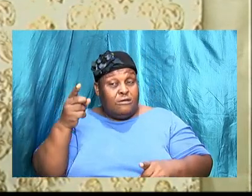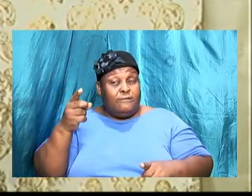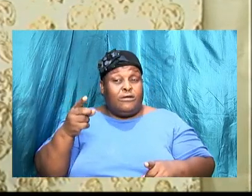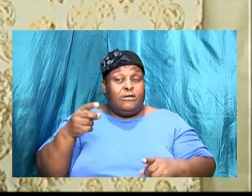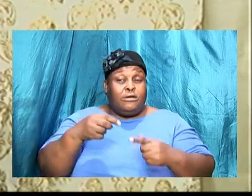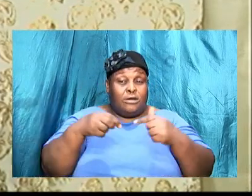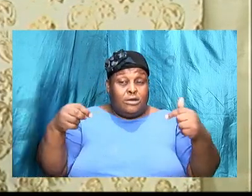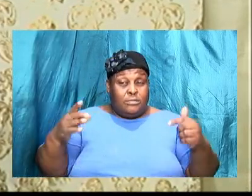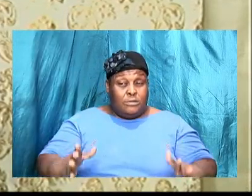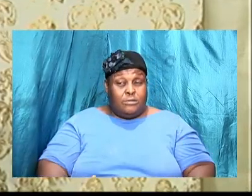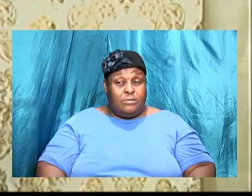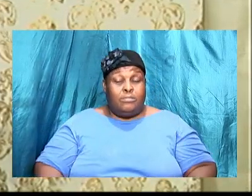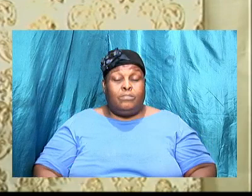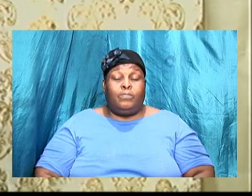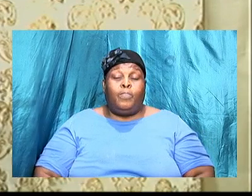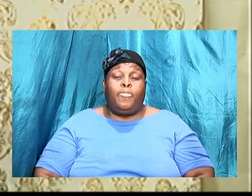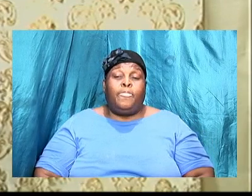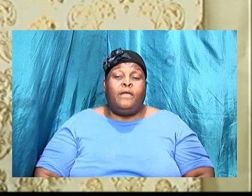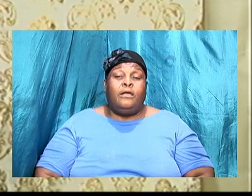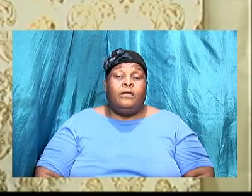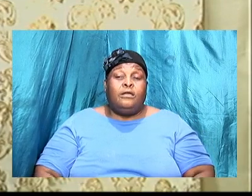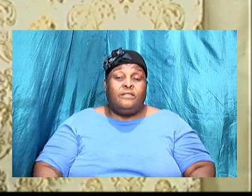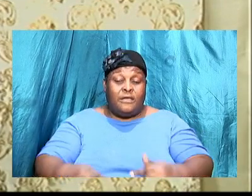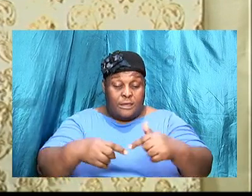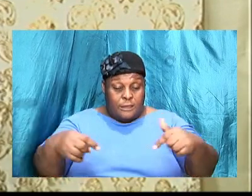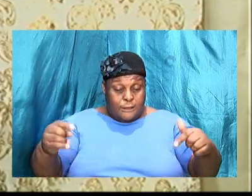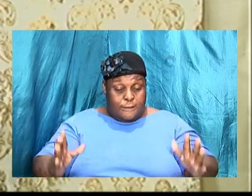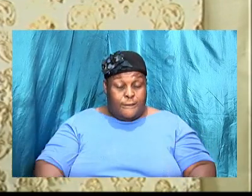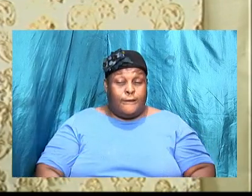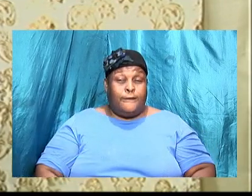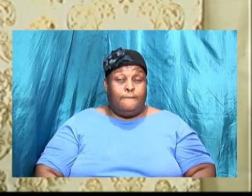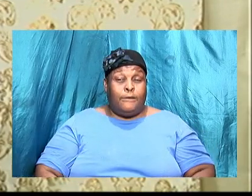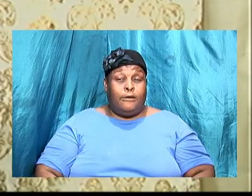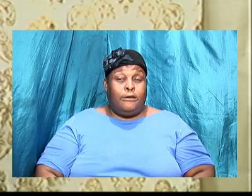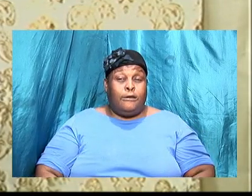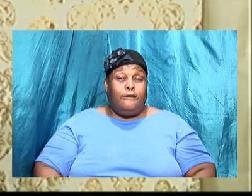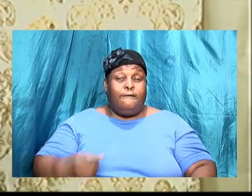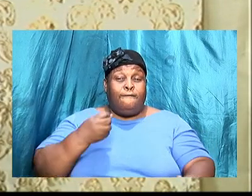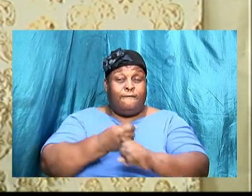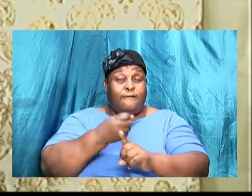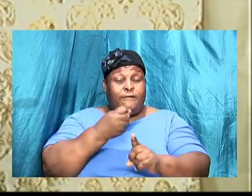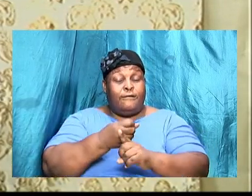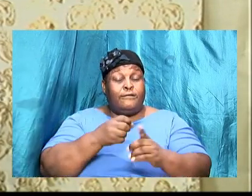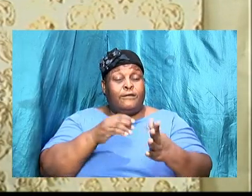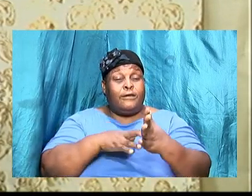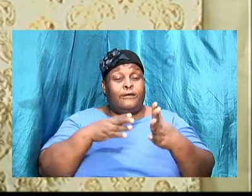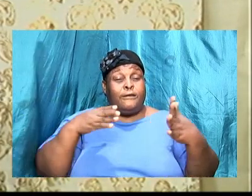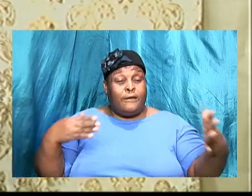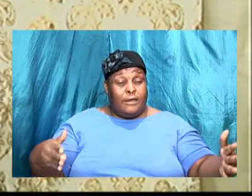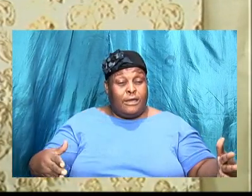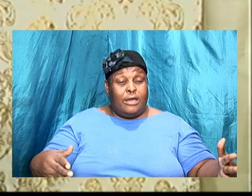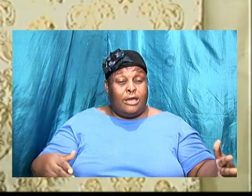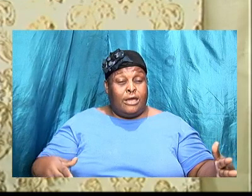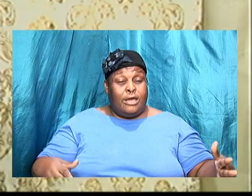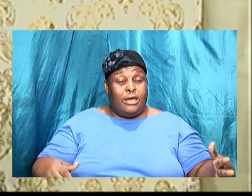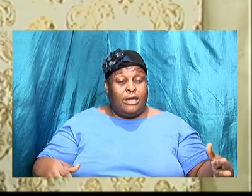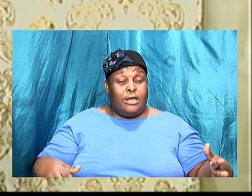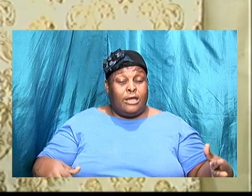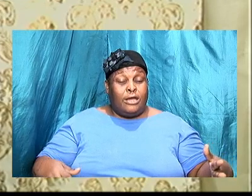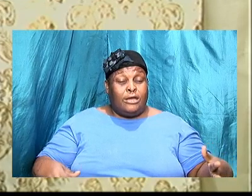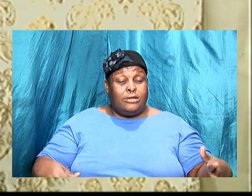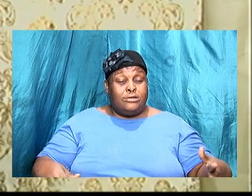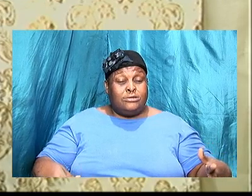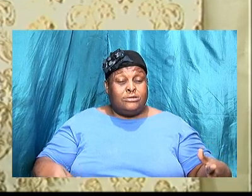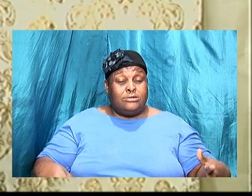1 the tree the Philistine the Bible says fought against Keilah and they robbed the threshing